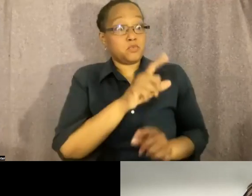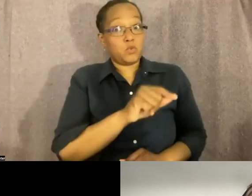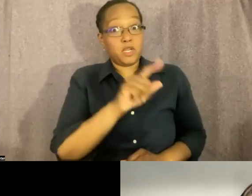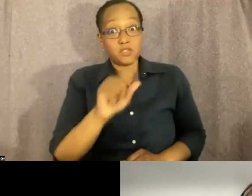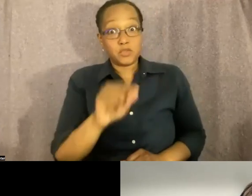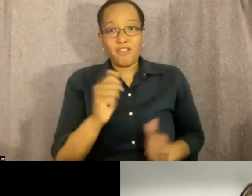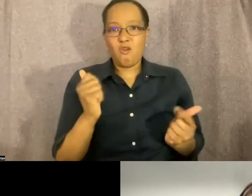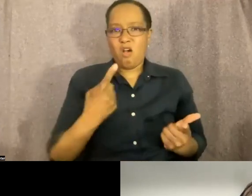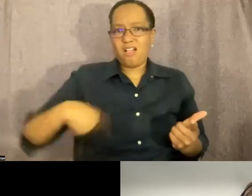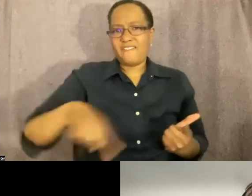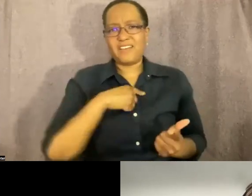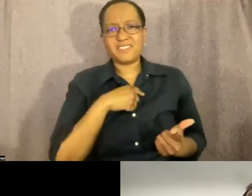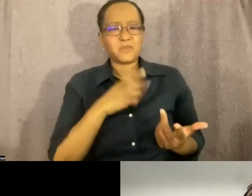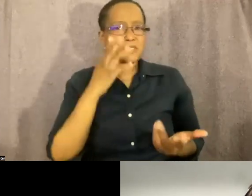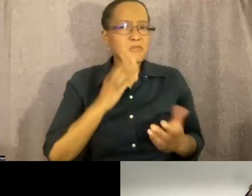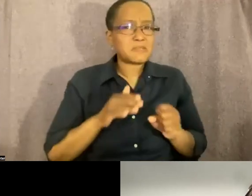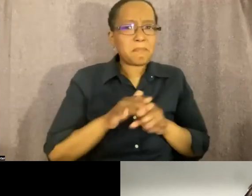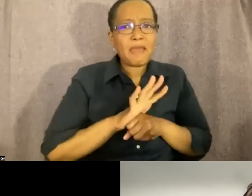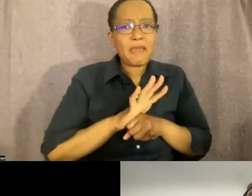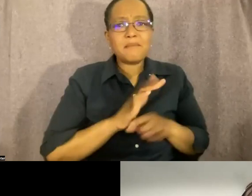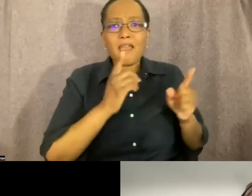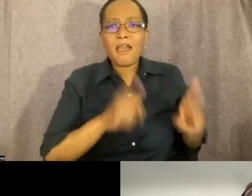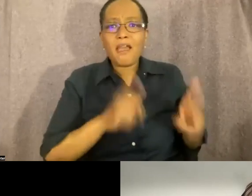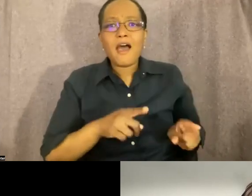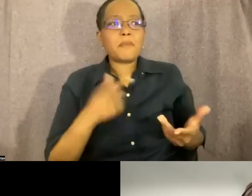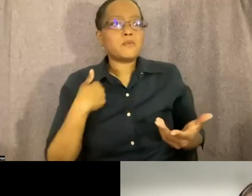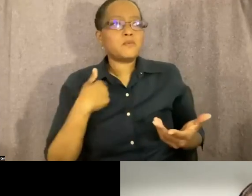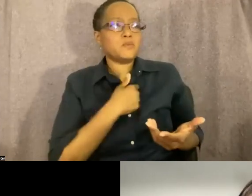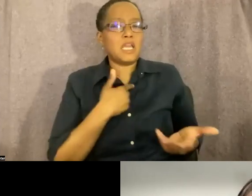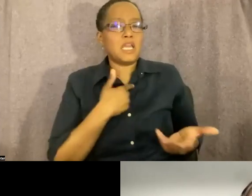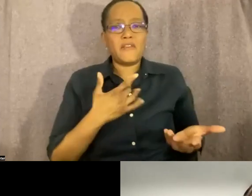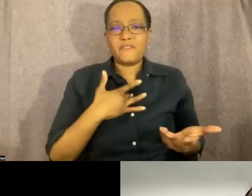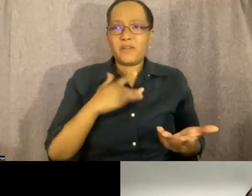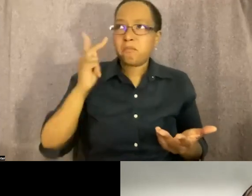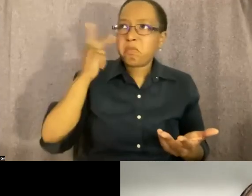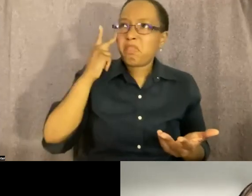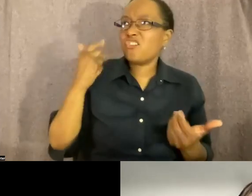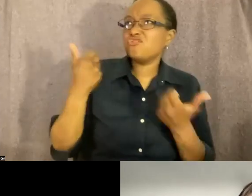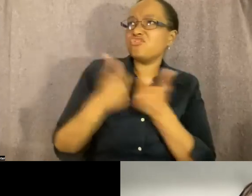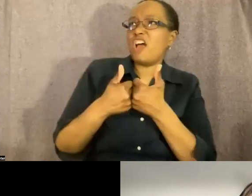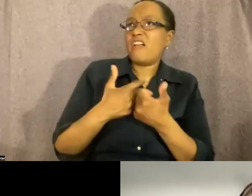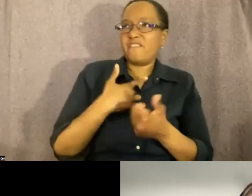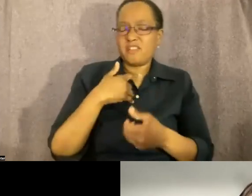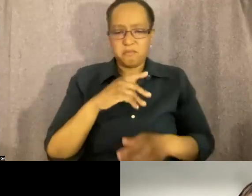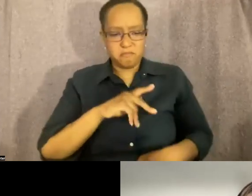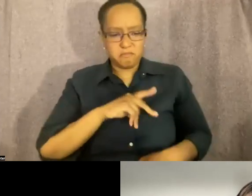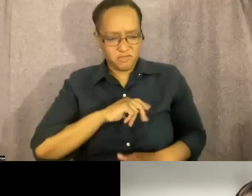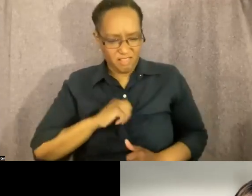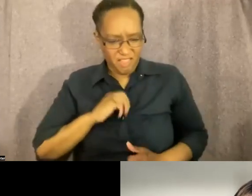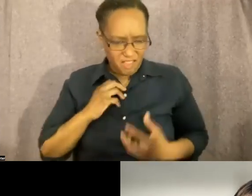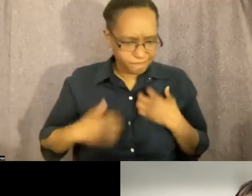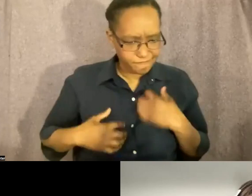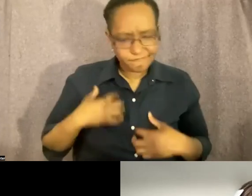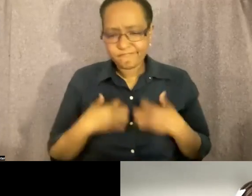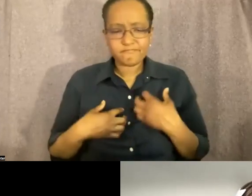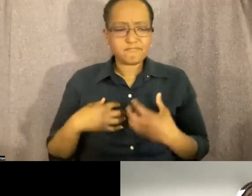so many things with the pandemic and we were being challenged like politically and in our own lives that it felt like if I